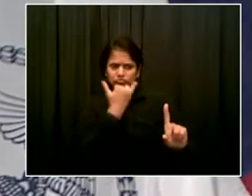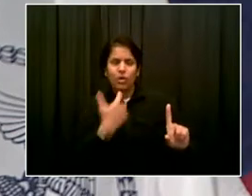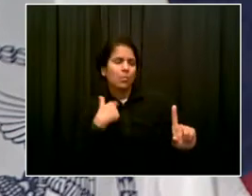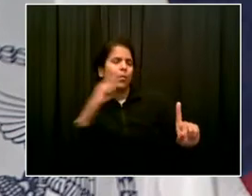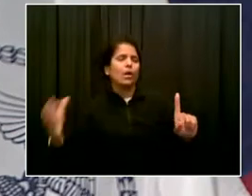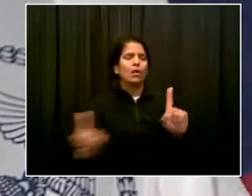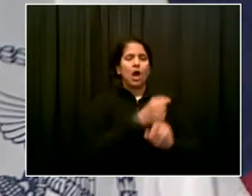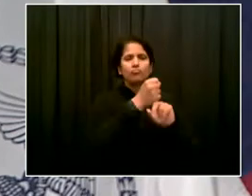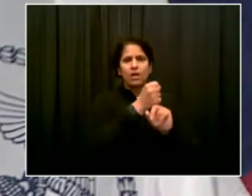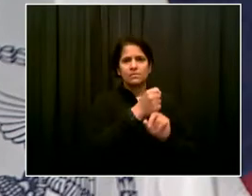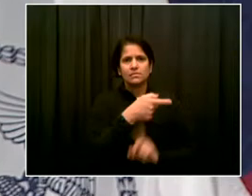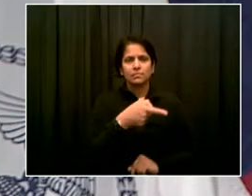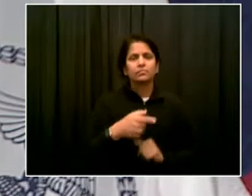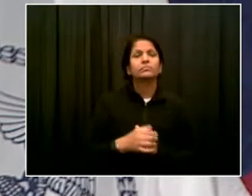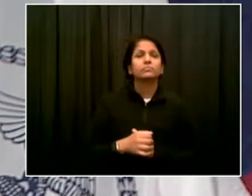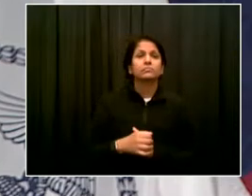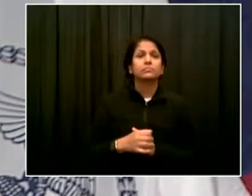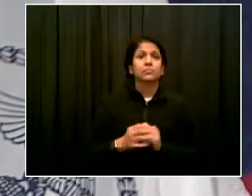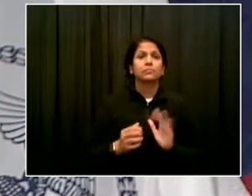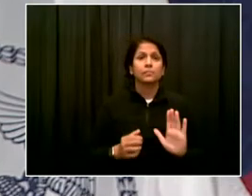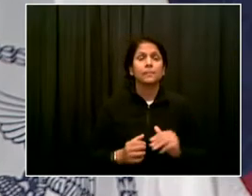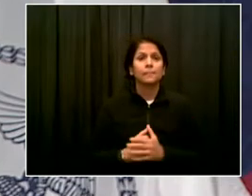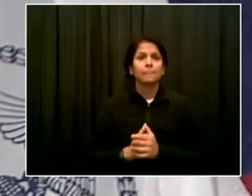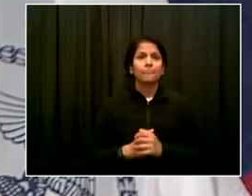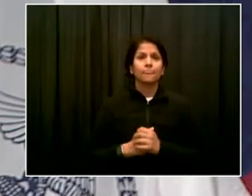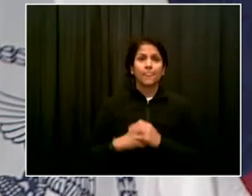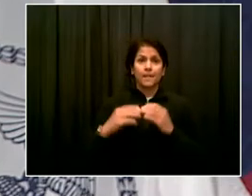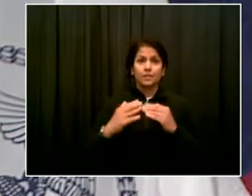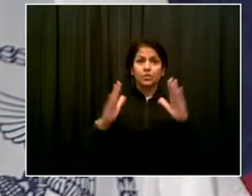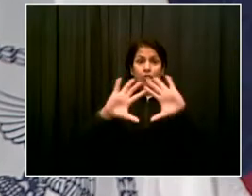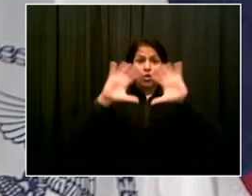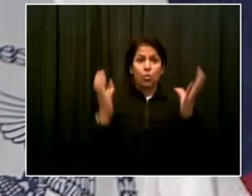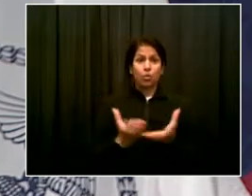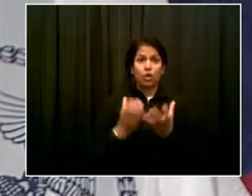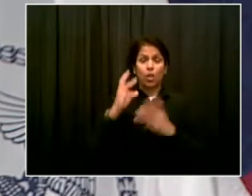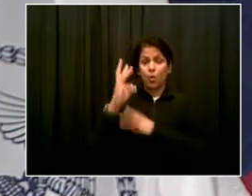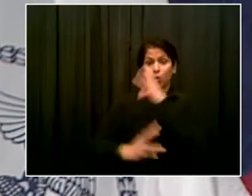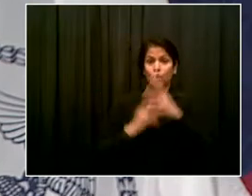York City, that they, they know it's an extraordinary place and they want to be here.